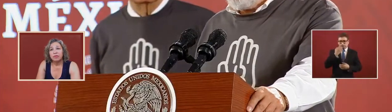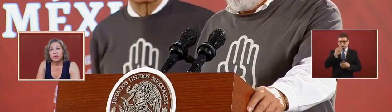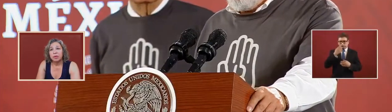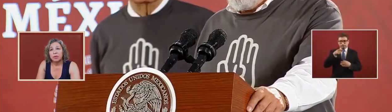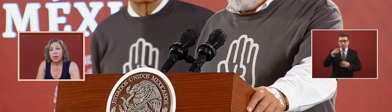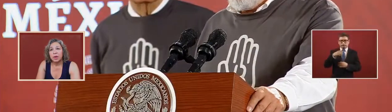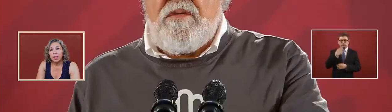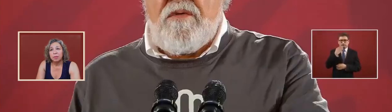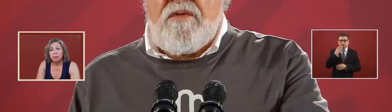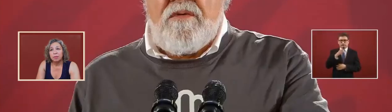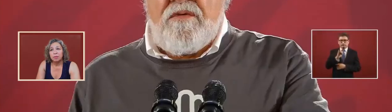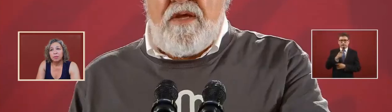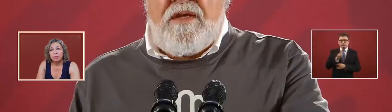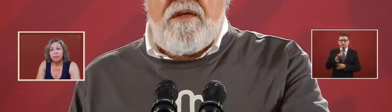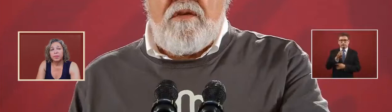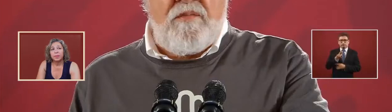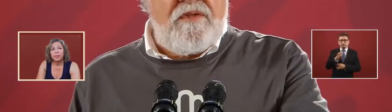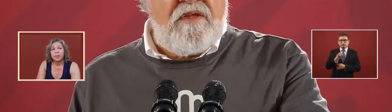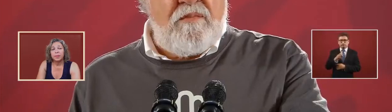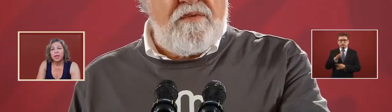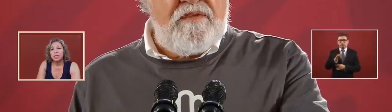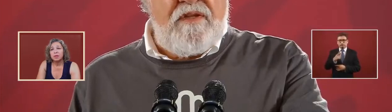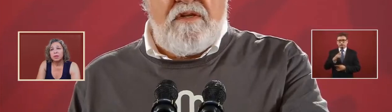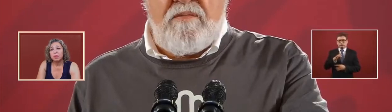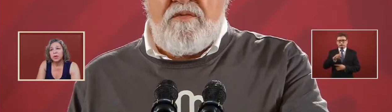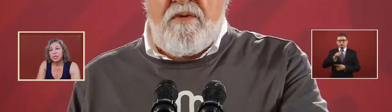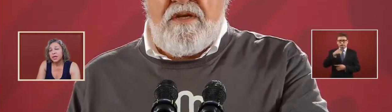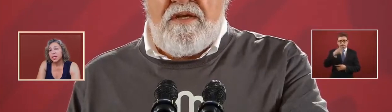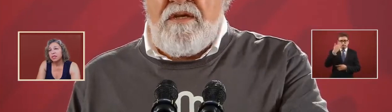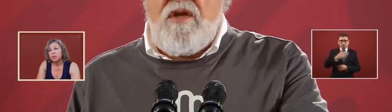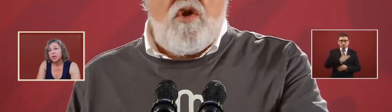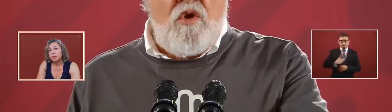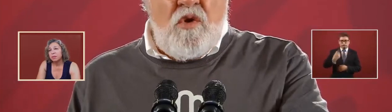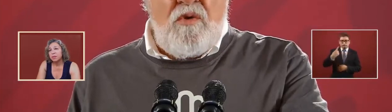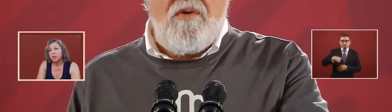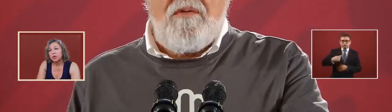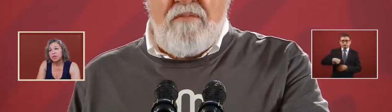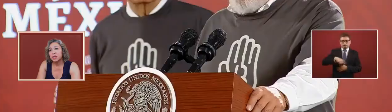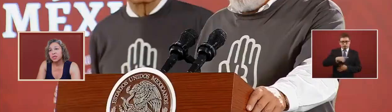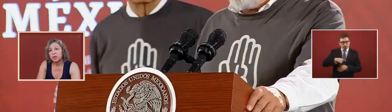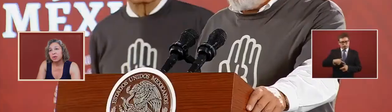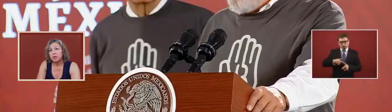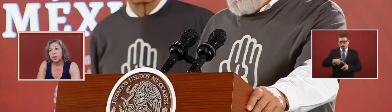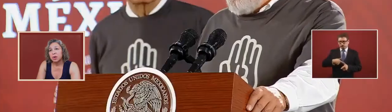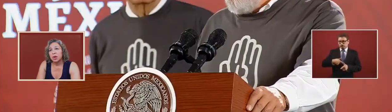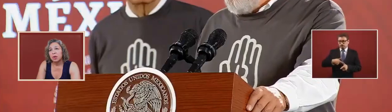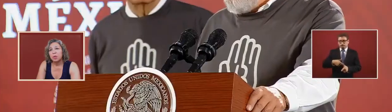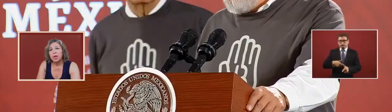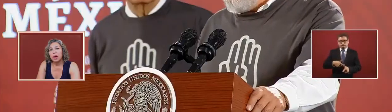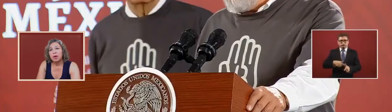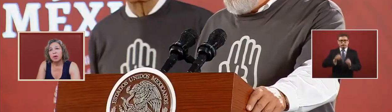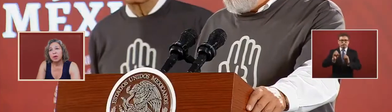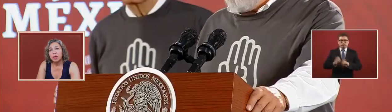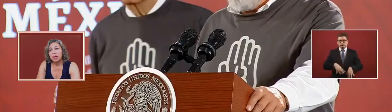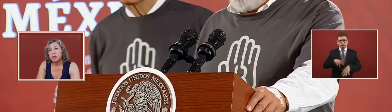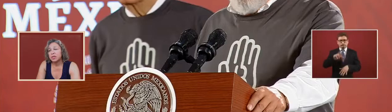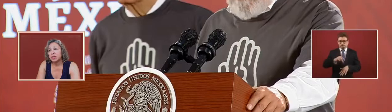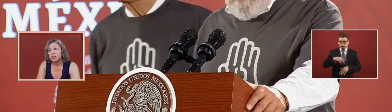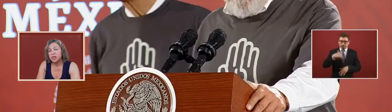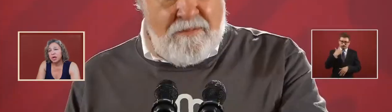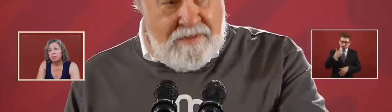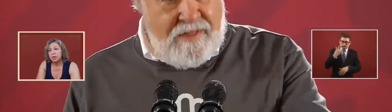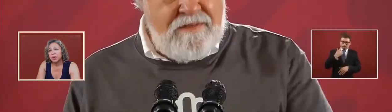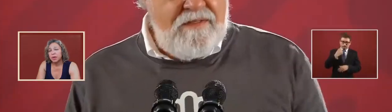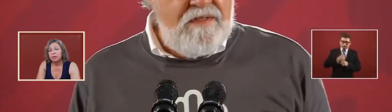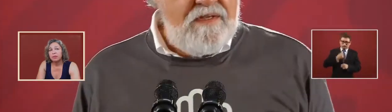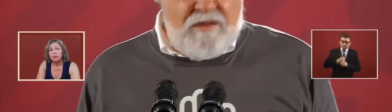for um as the president has been told us we are not going to